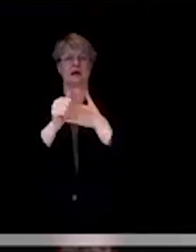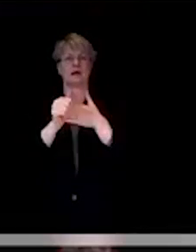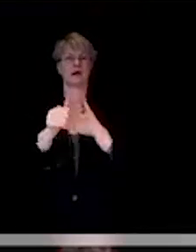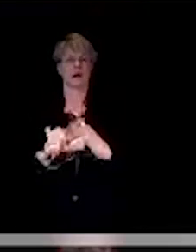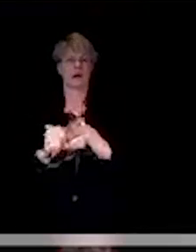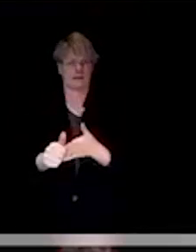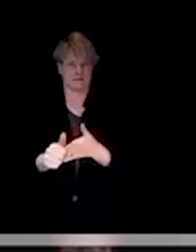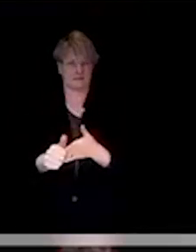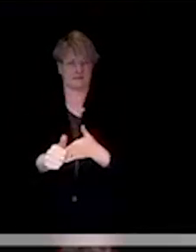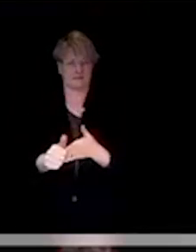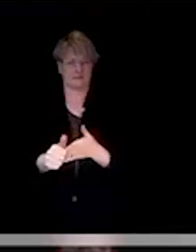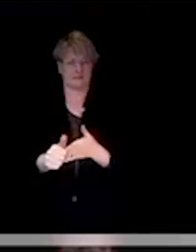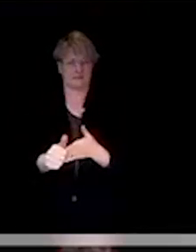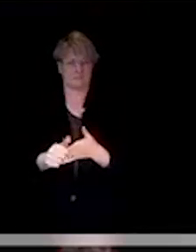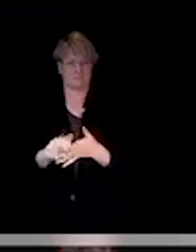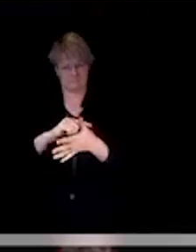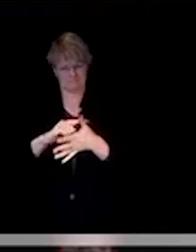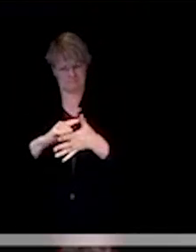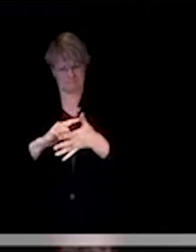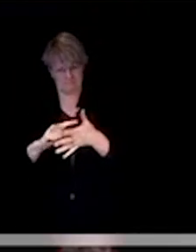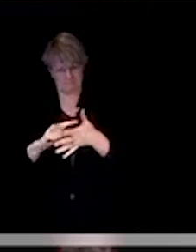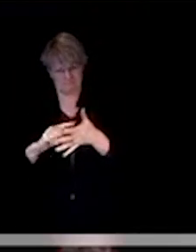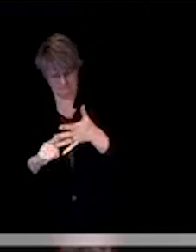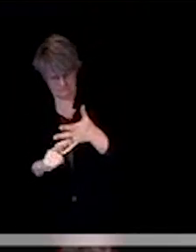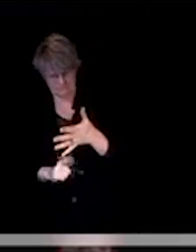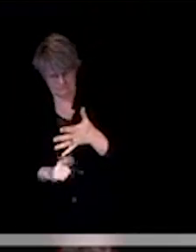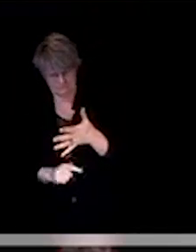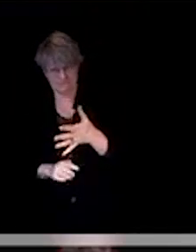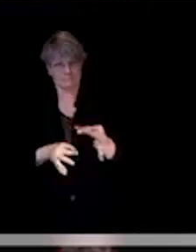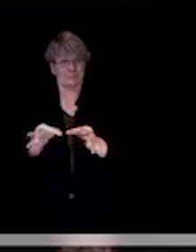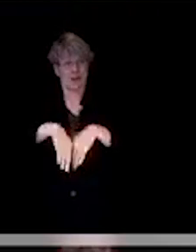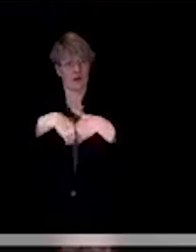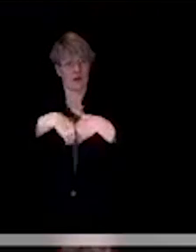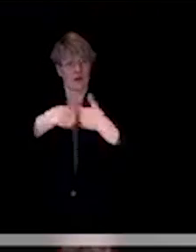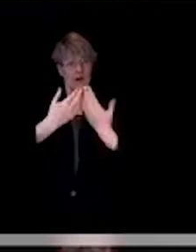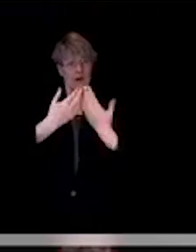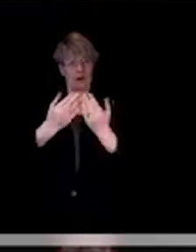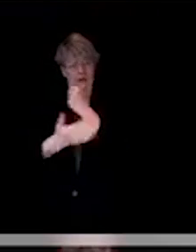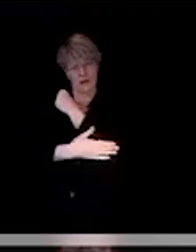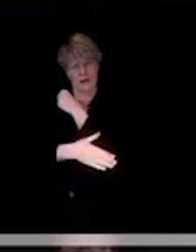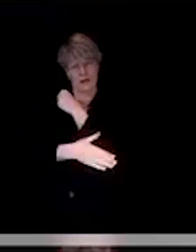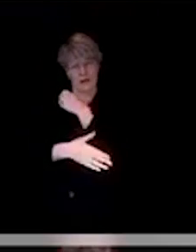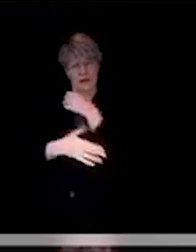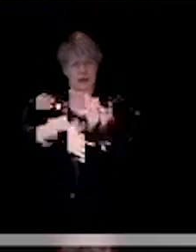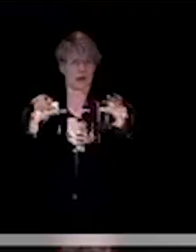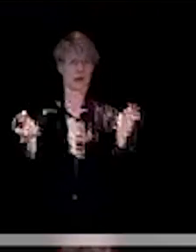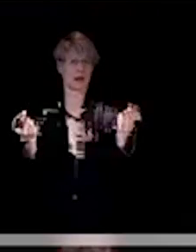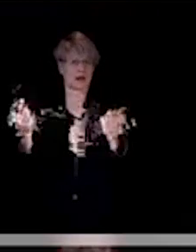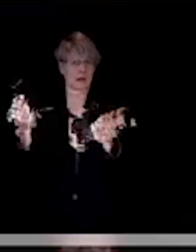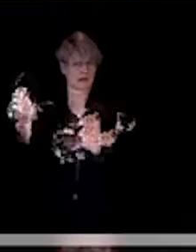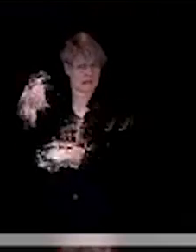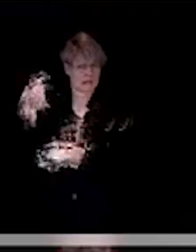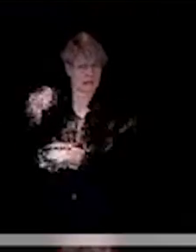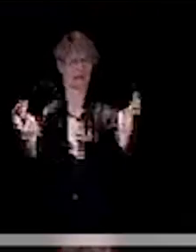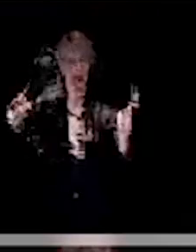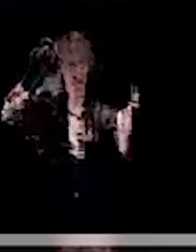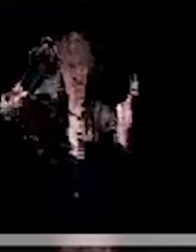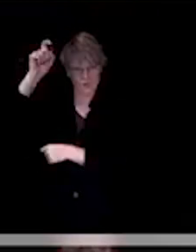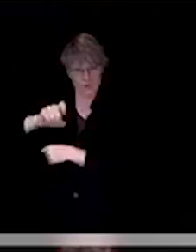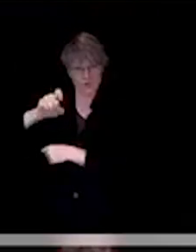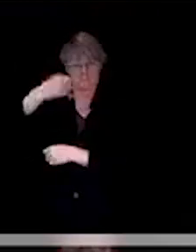county health officials, how they feel county health officials should be moving forward